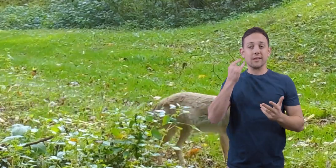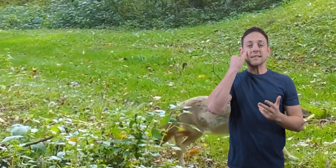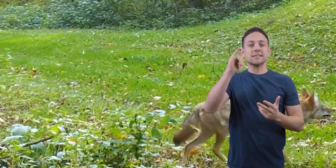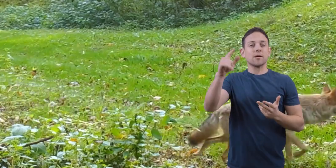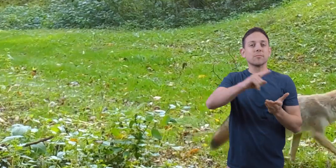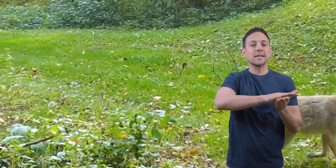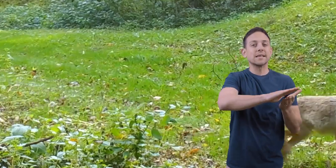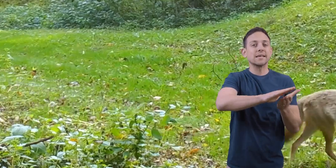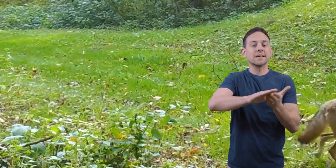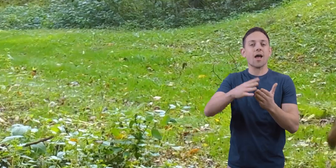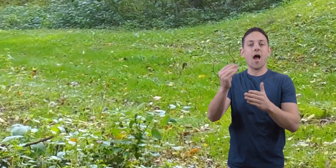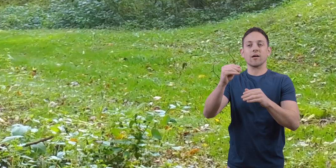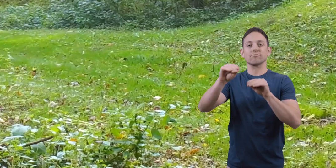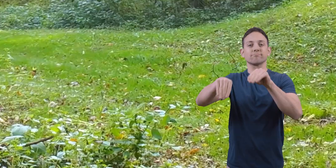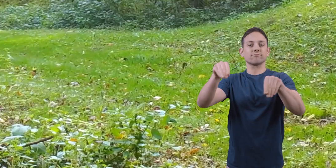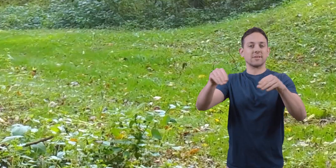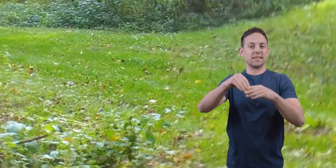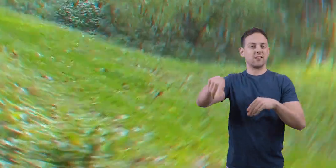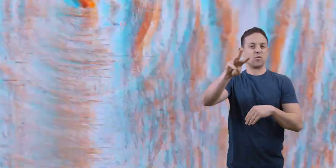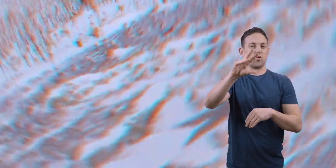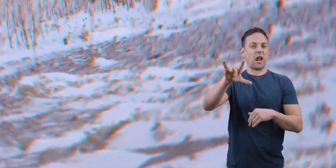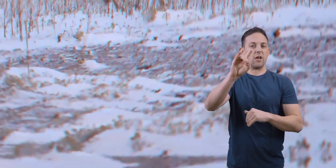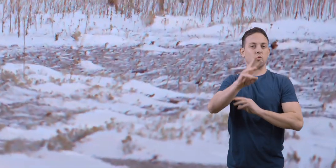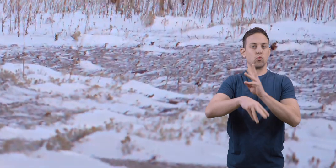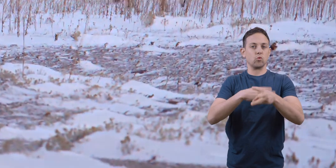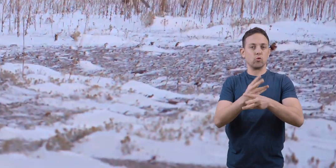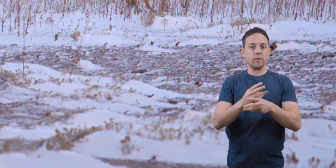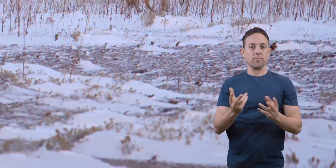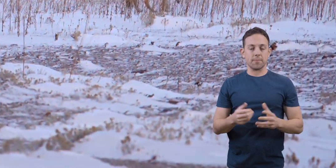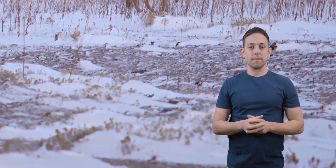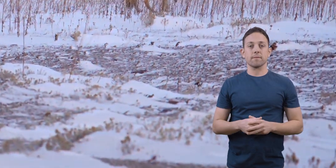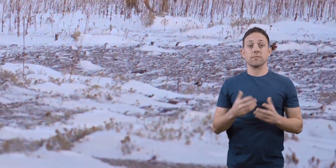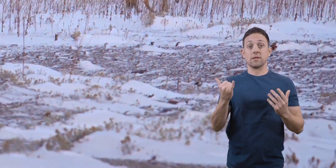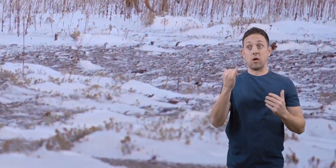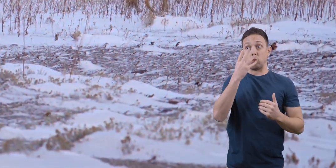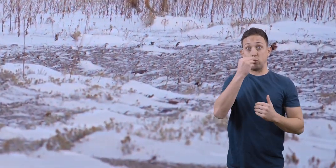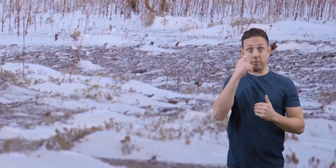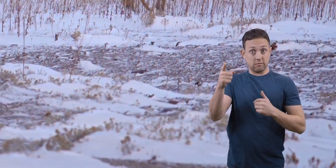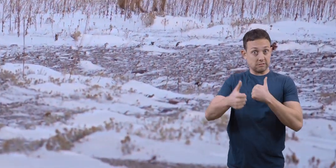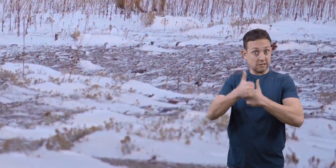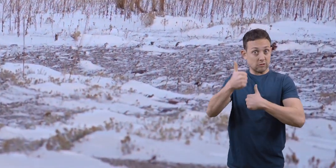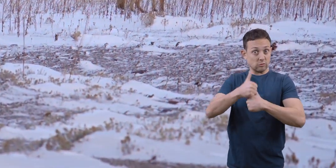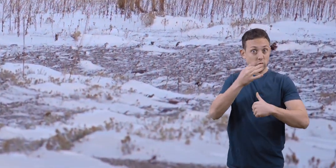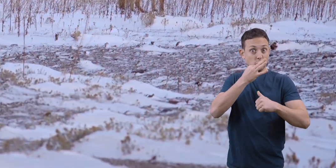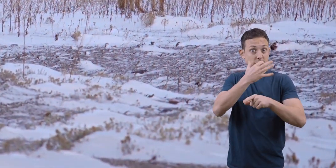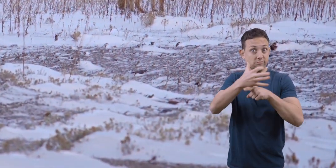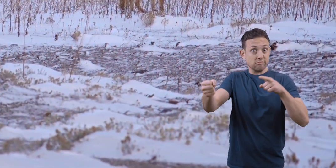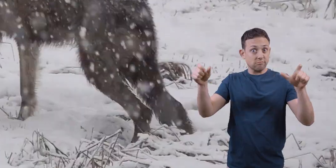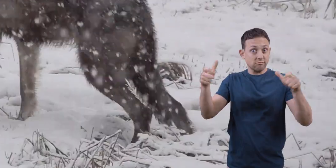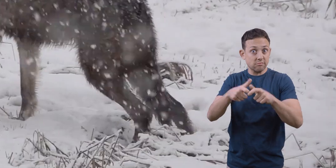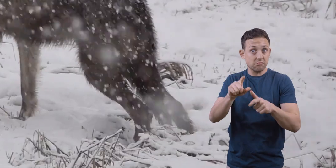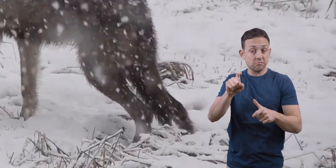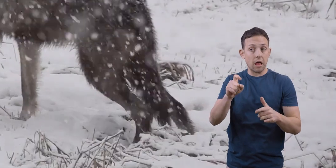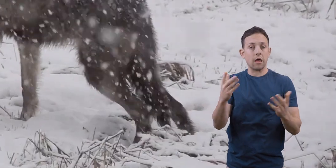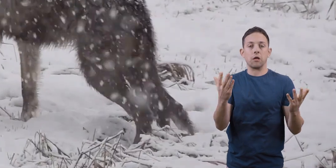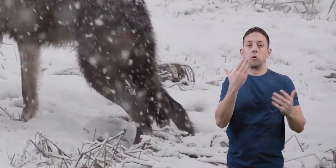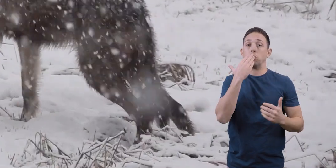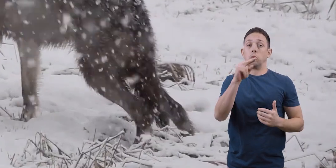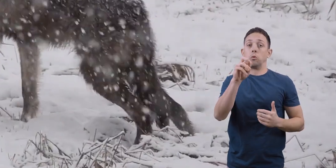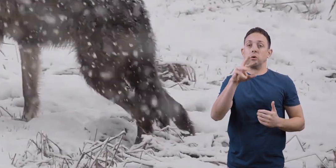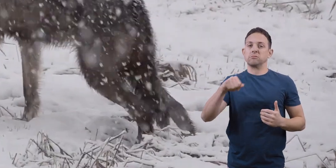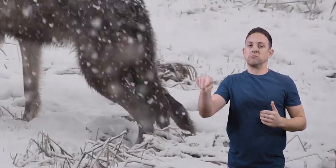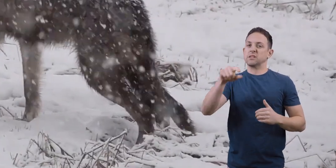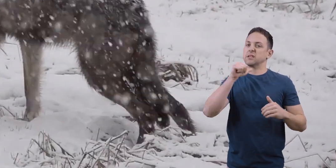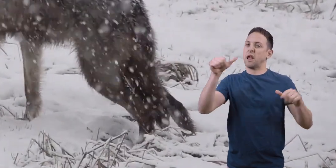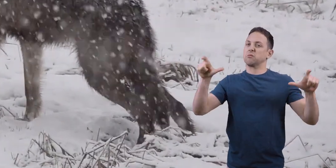cleanup crew and gardeners of the wild world. Now, when it all comes to whether coyotes are endangered, the good news is